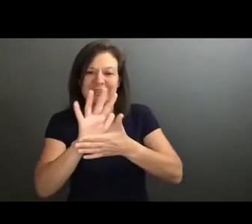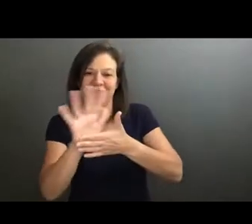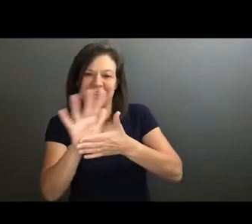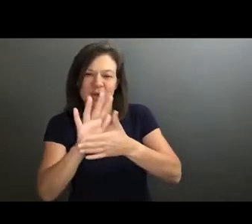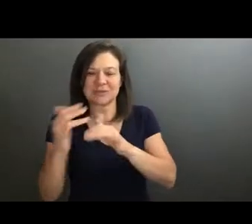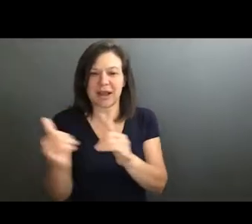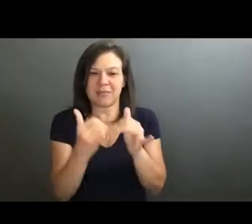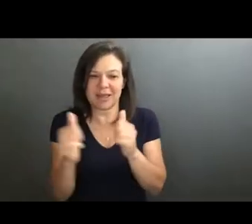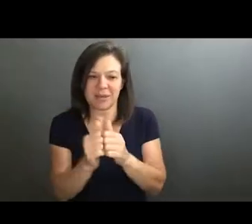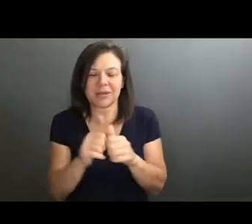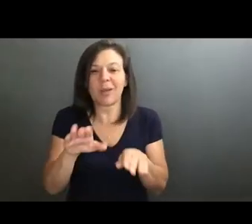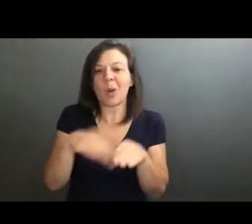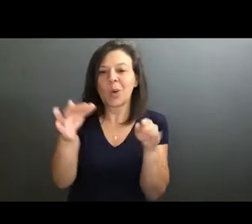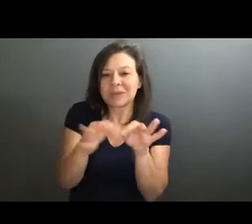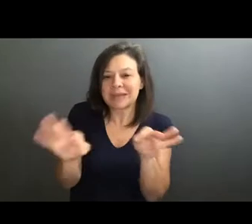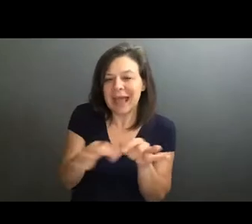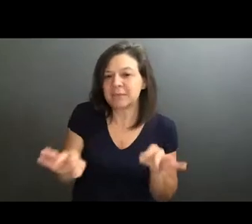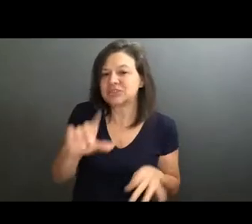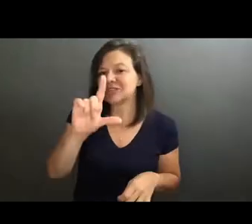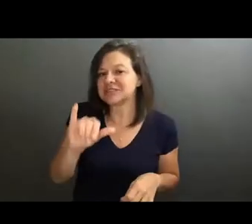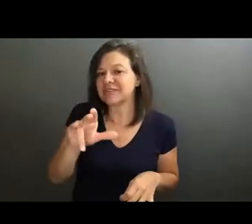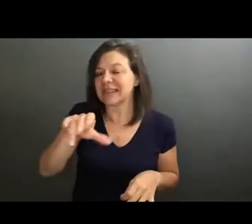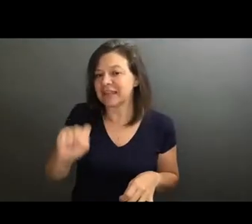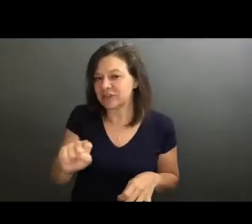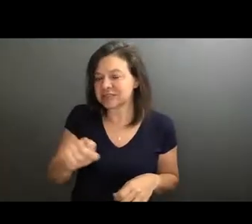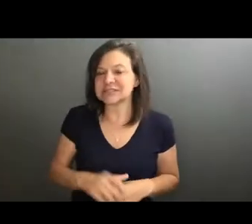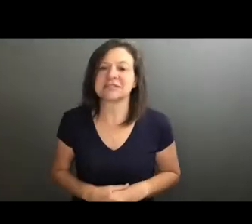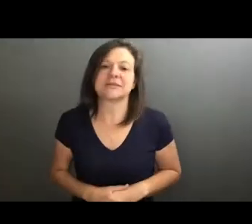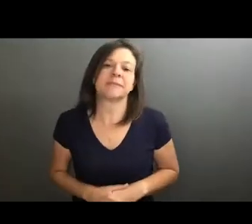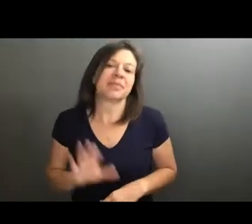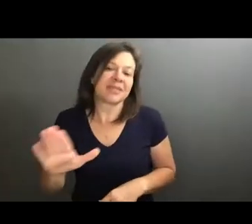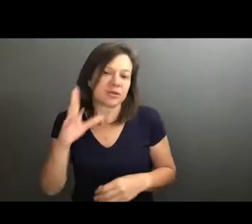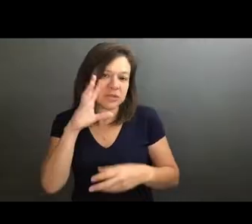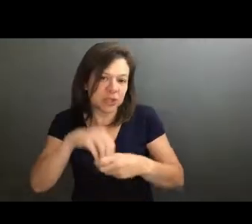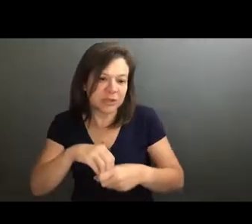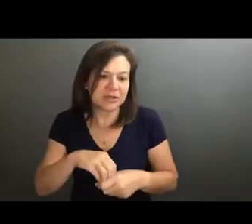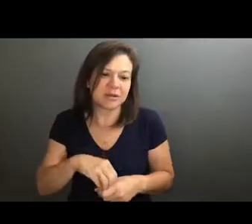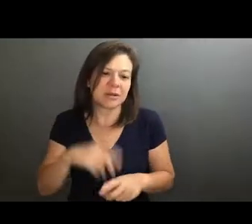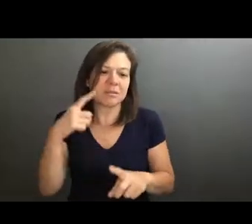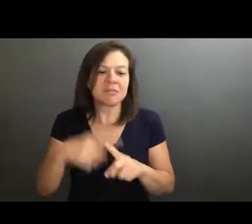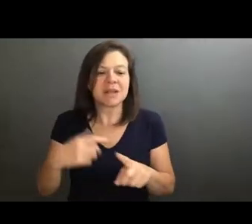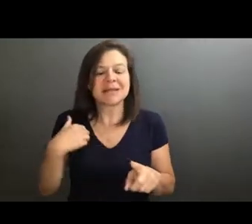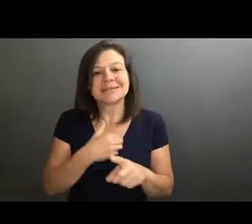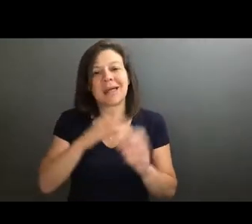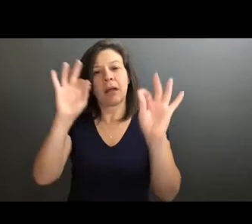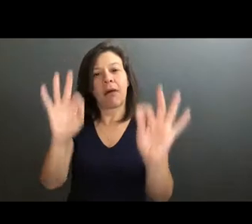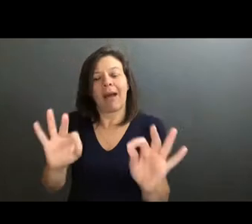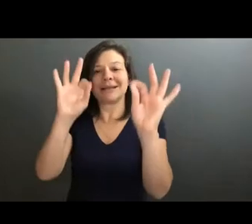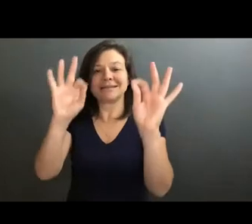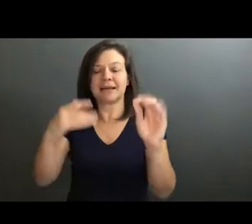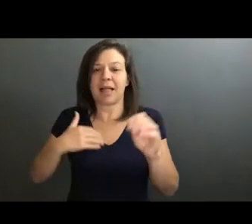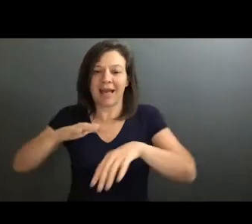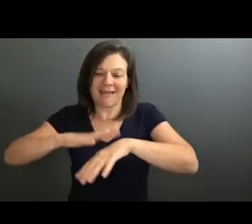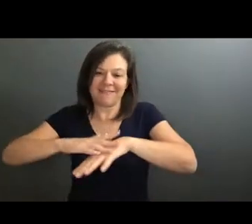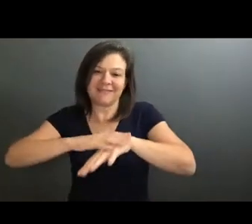play with and open captions of lyrics I'm singing, having those senses. And I think also in my ideal context, I'd have like tactile